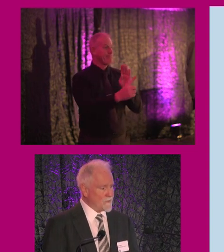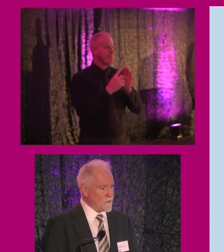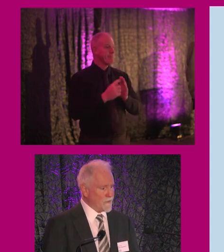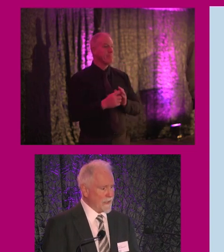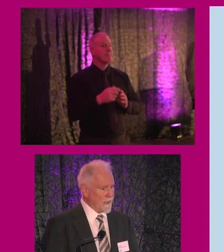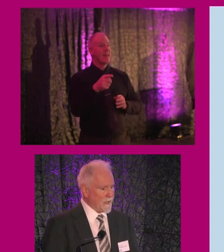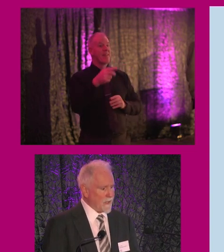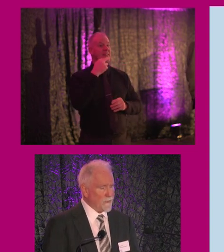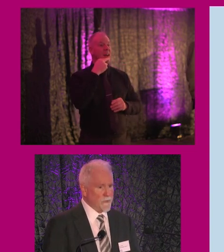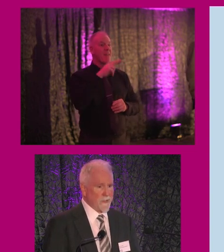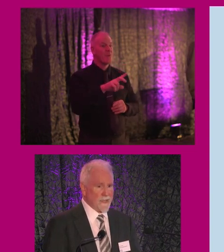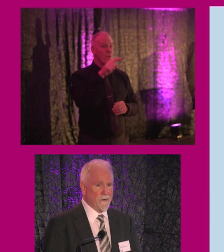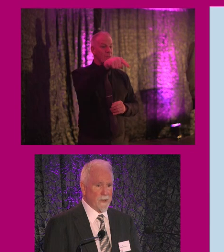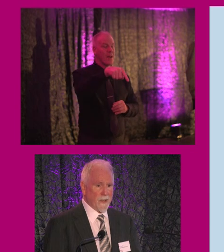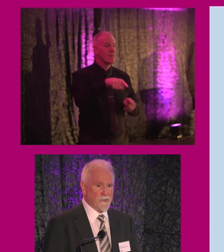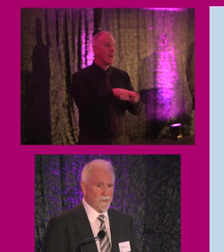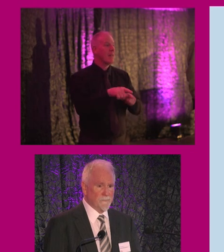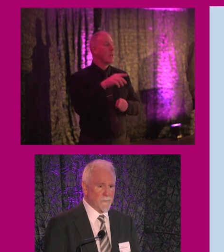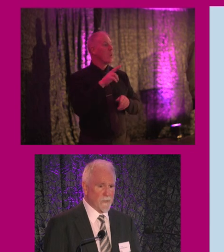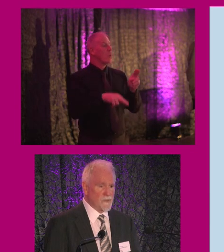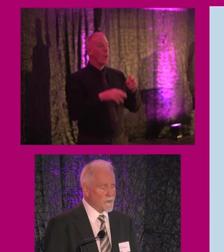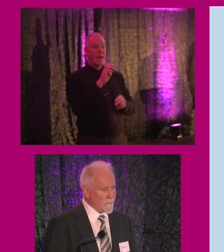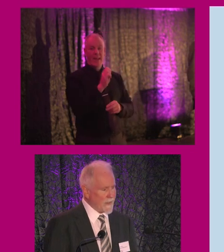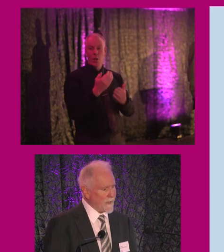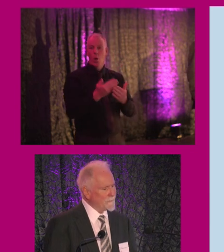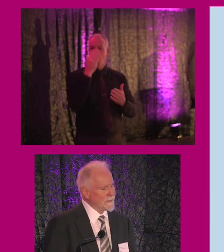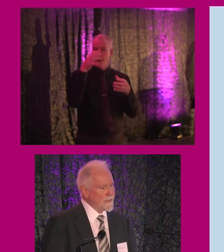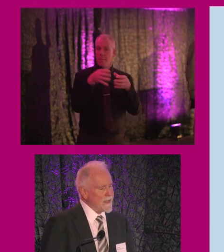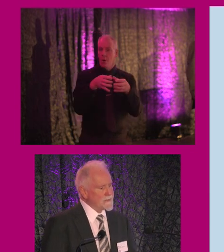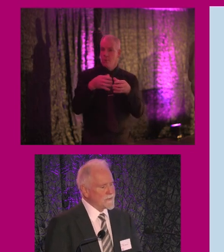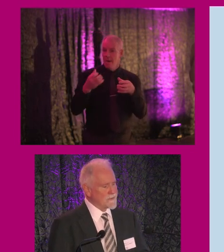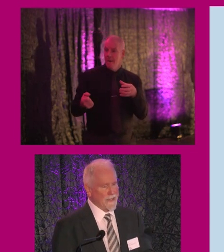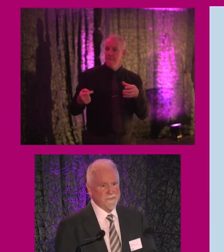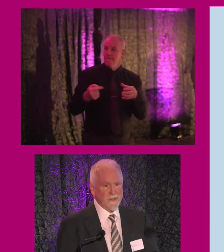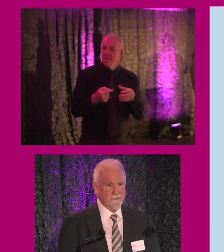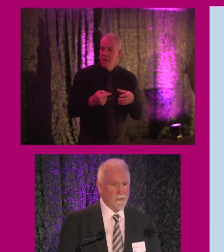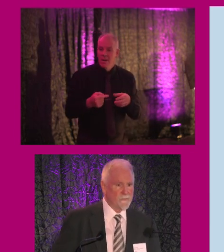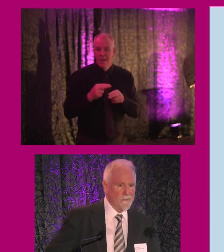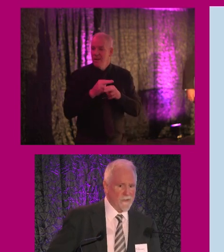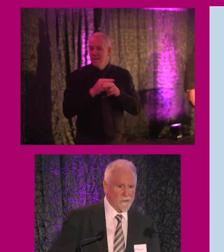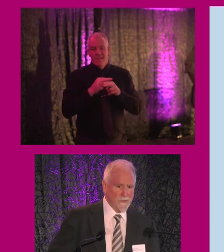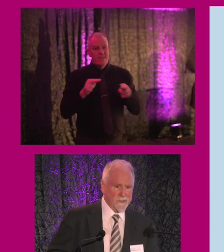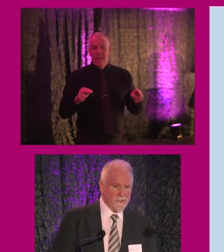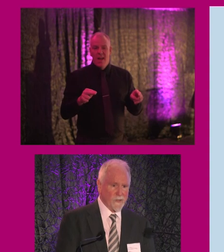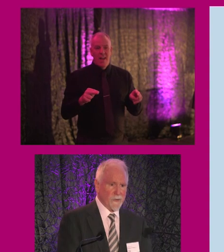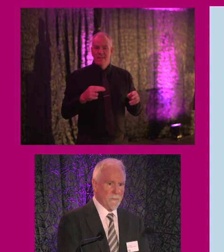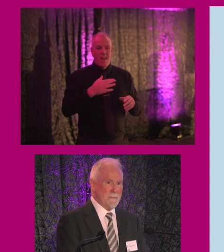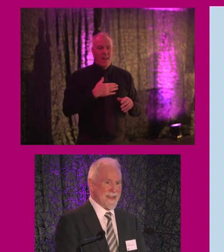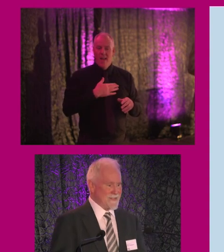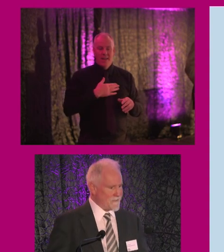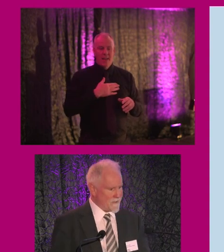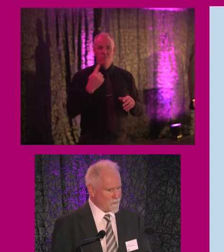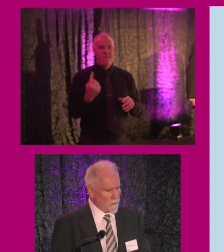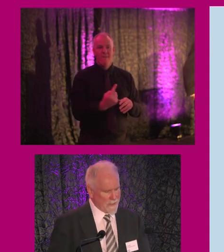afternoon our new e-learning module, which does not favour revolving doors as the only